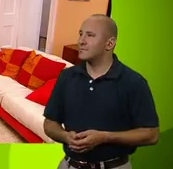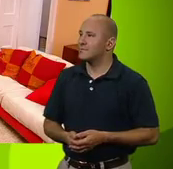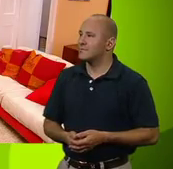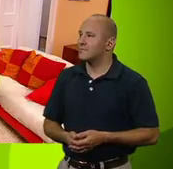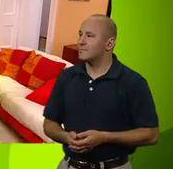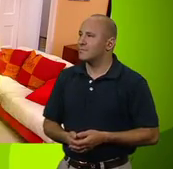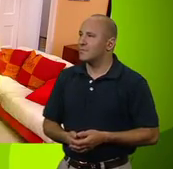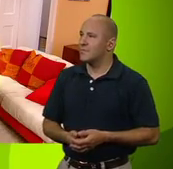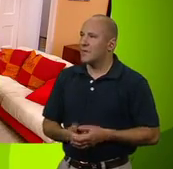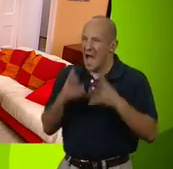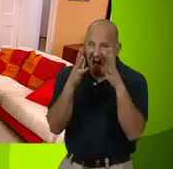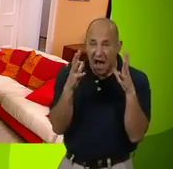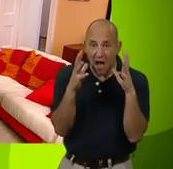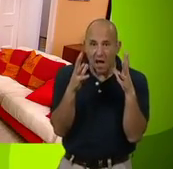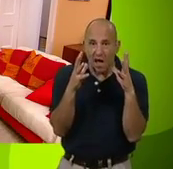Ah!